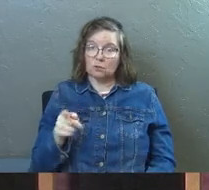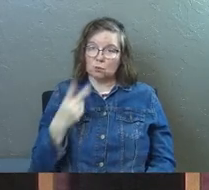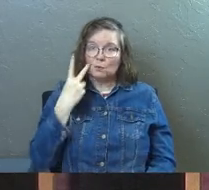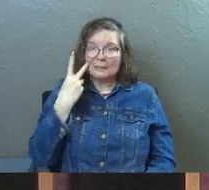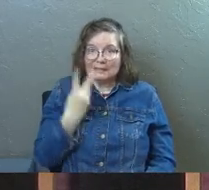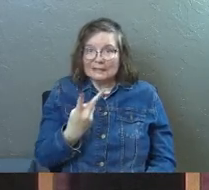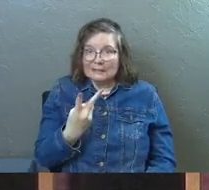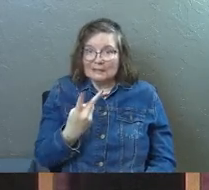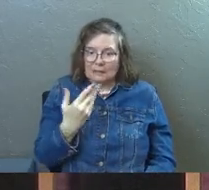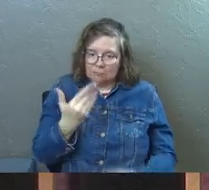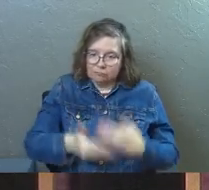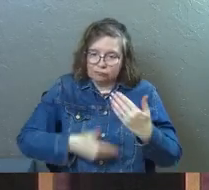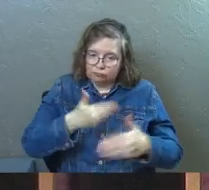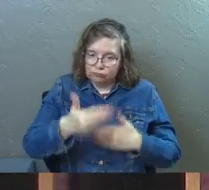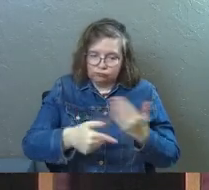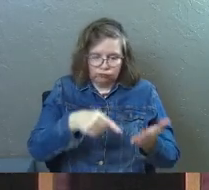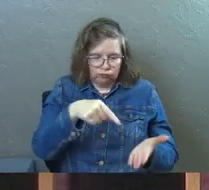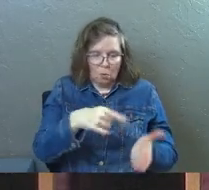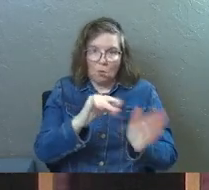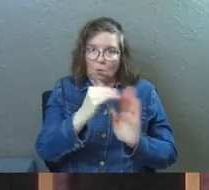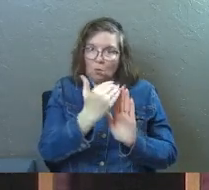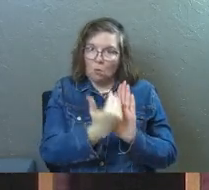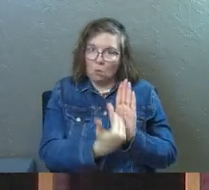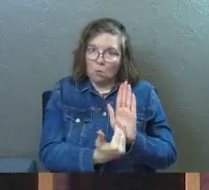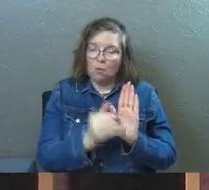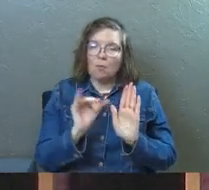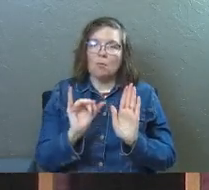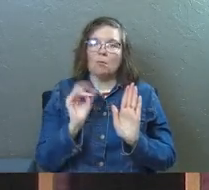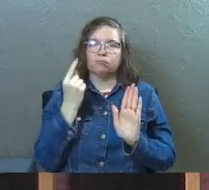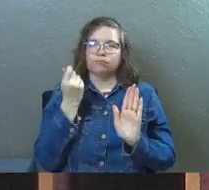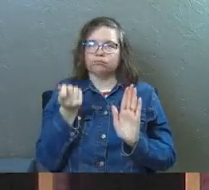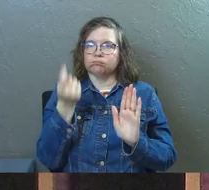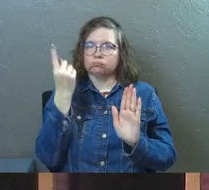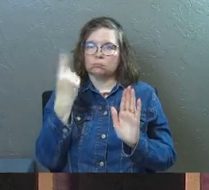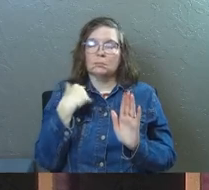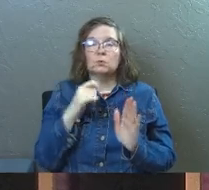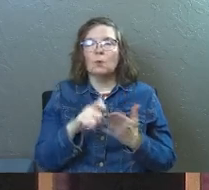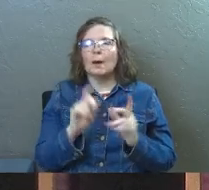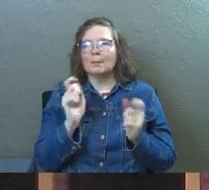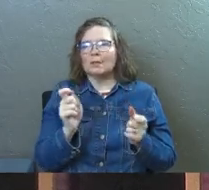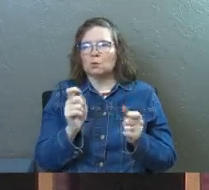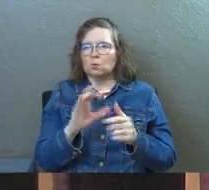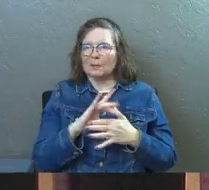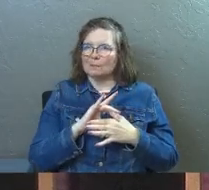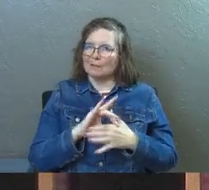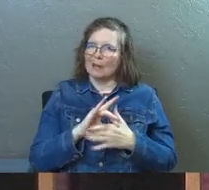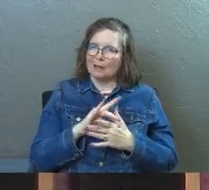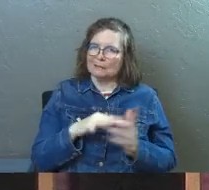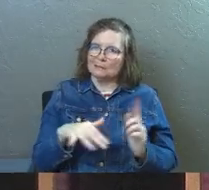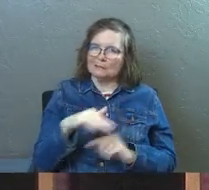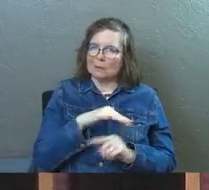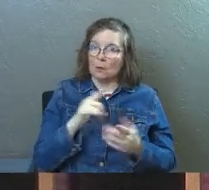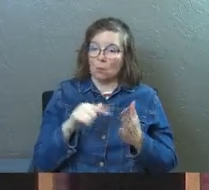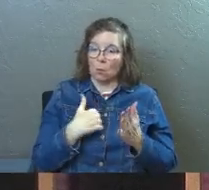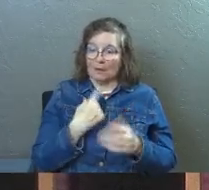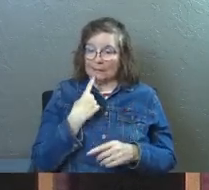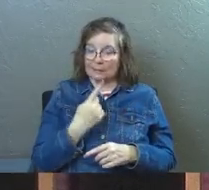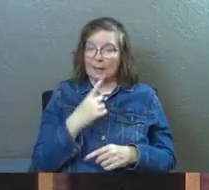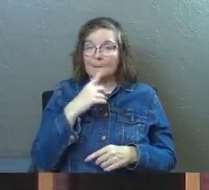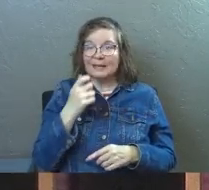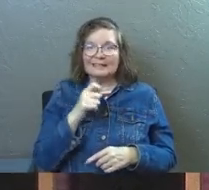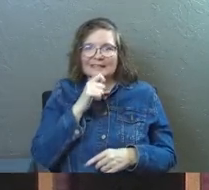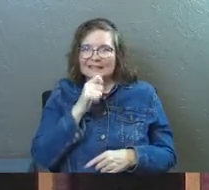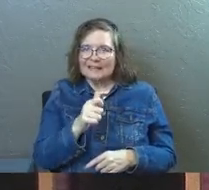so you'll see that as we go along throughout the rest of this series. So he's the bread of life. So I'm going to give you some context for when this thing gets said,